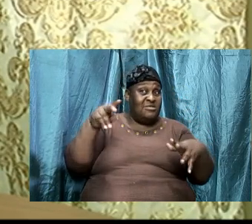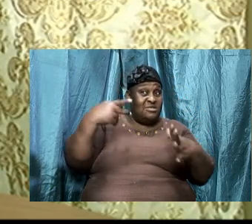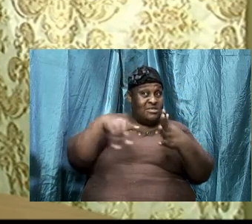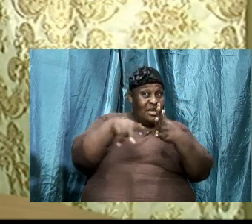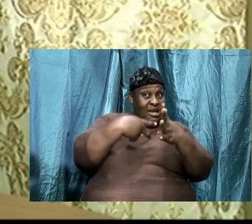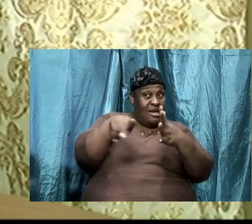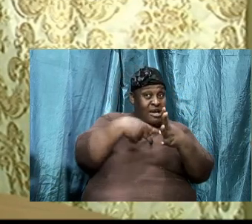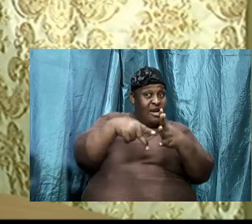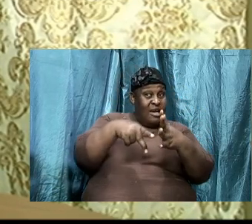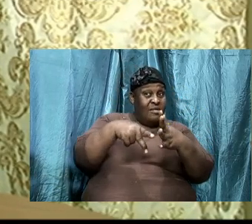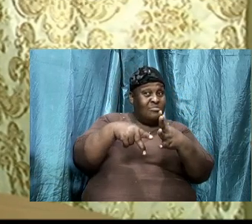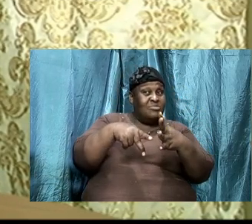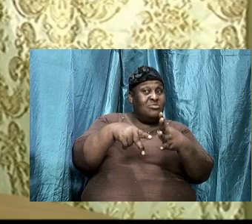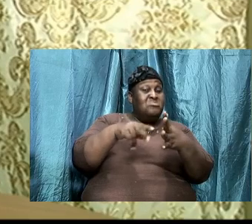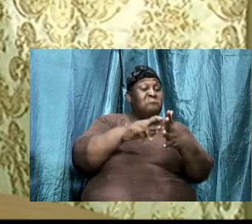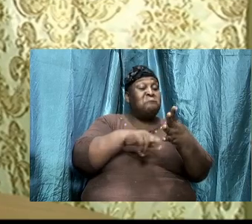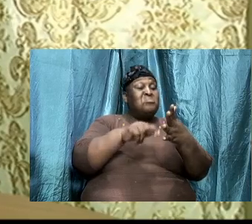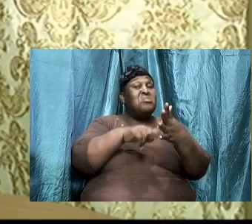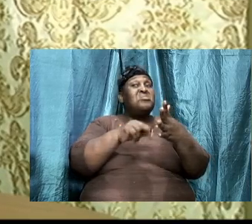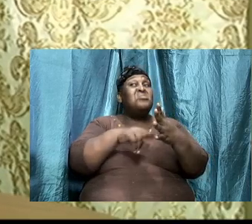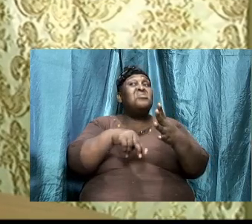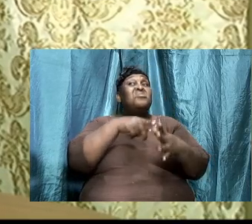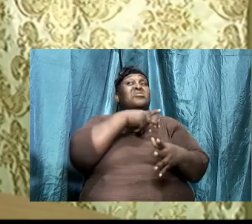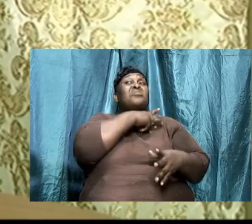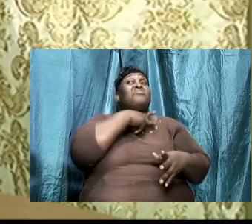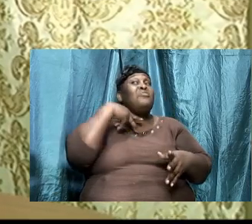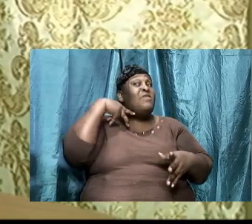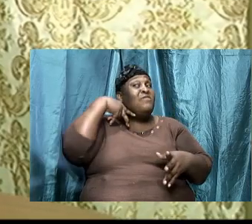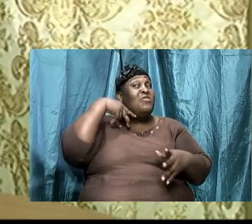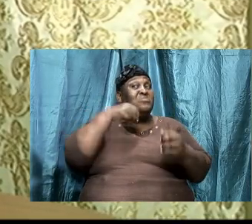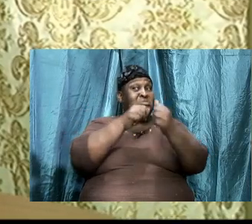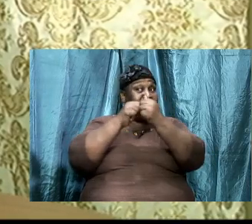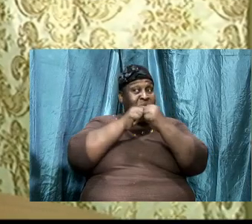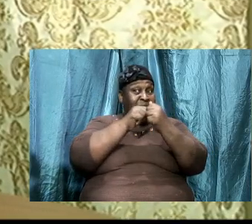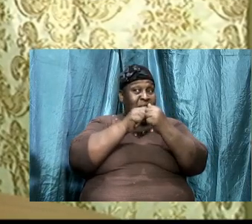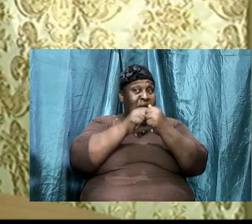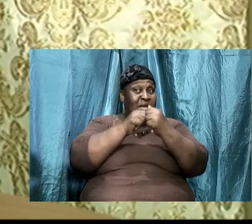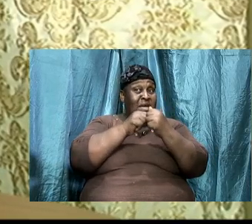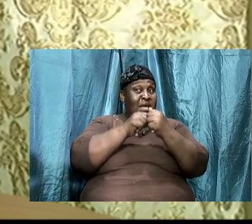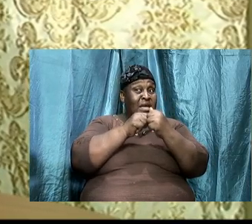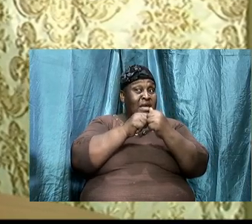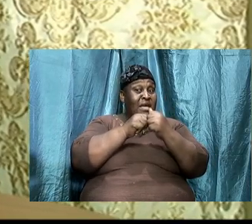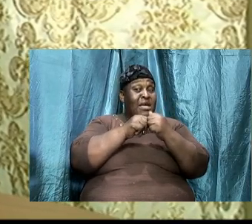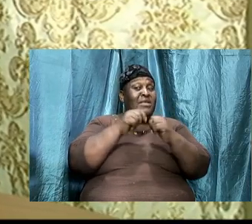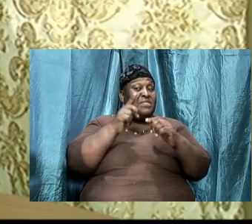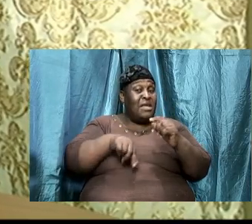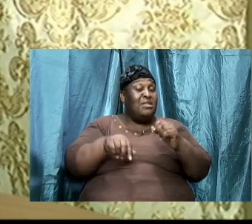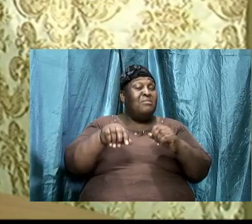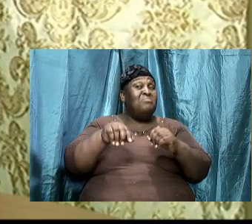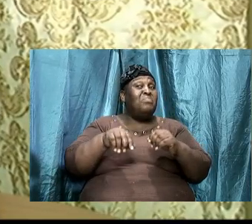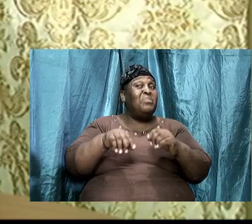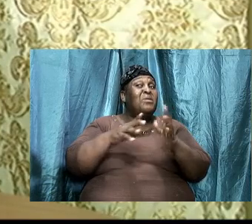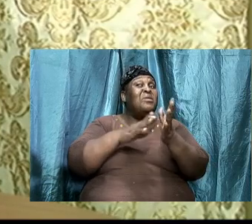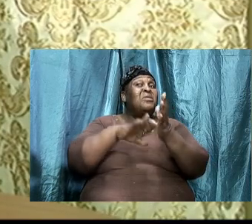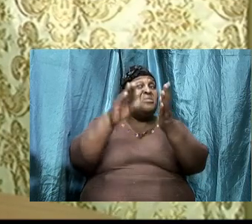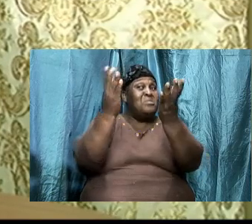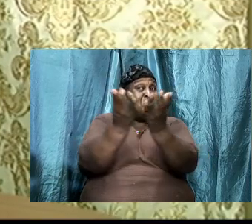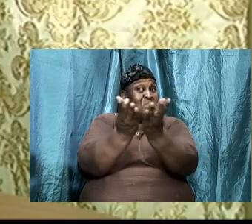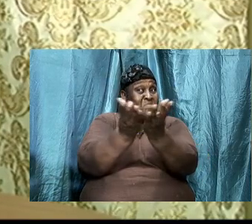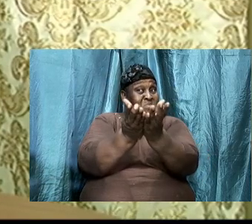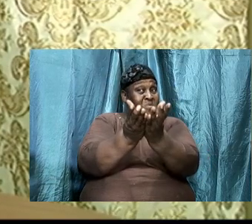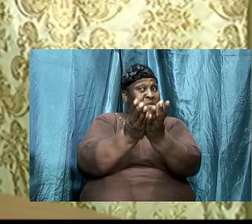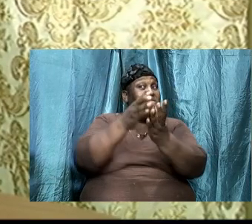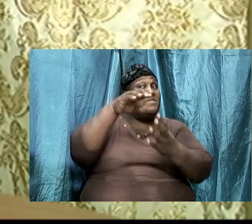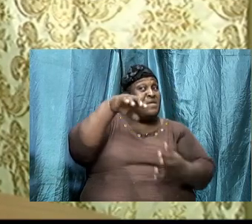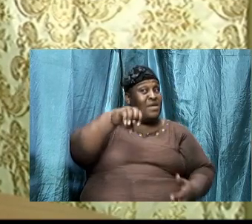when we finish the Proverbs, we probably think on the book of Ephesians. And, you know, we'll just read through the